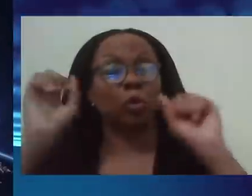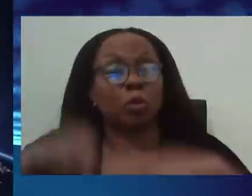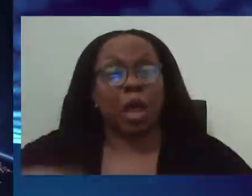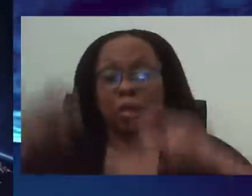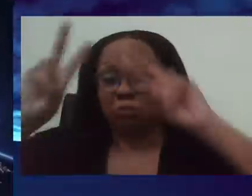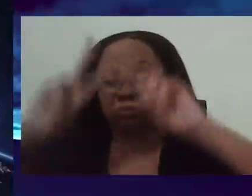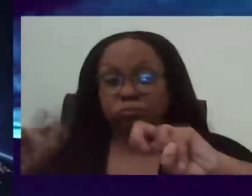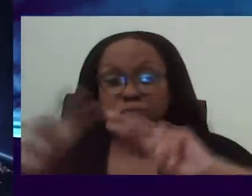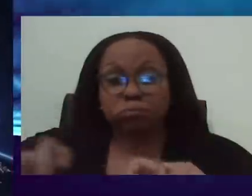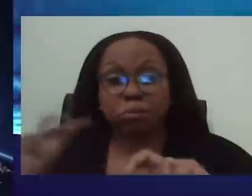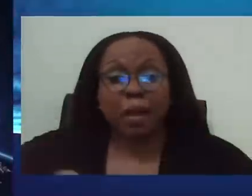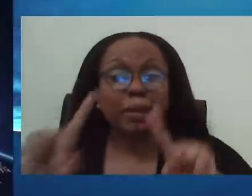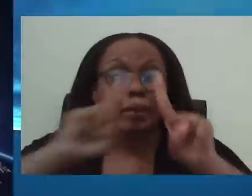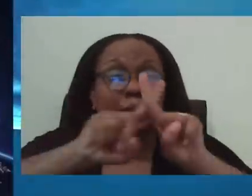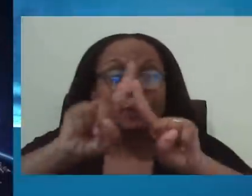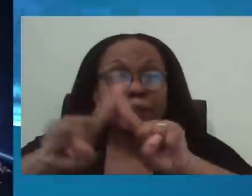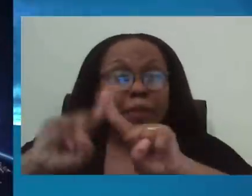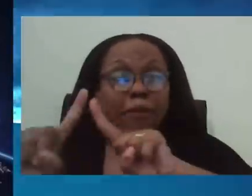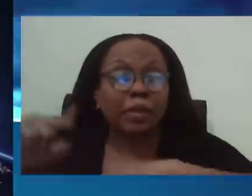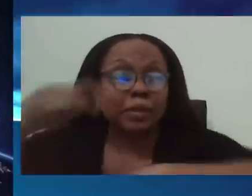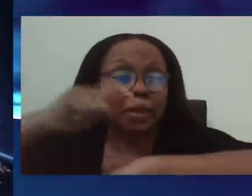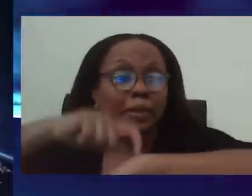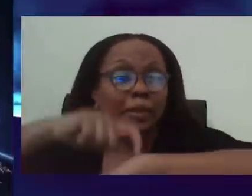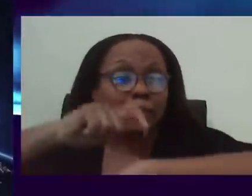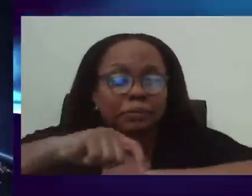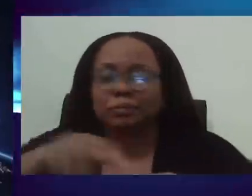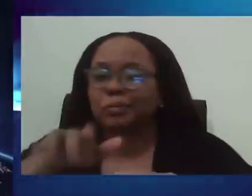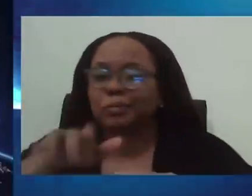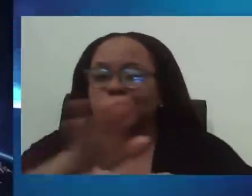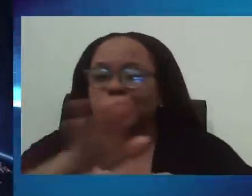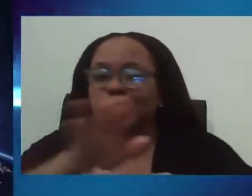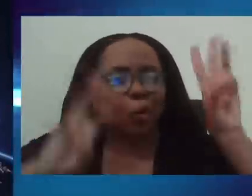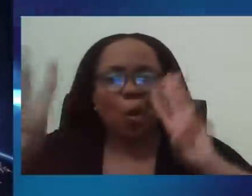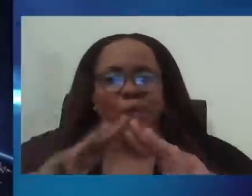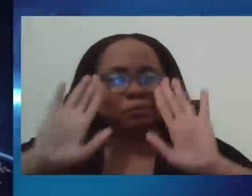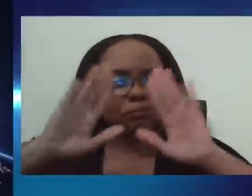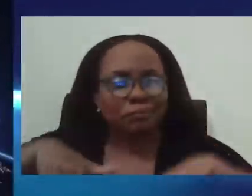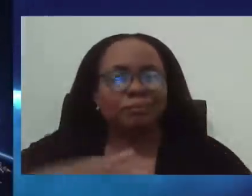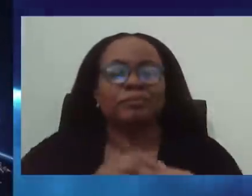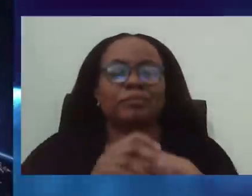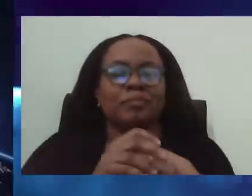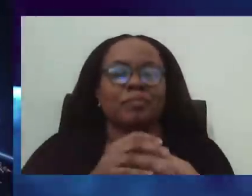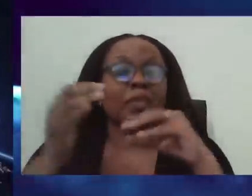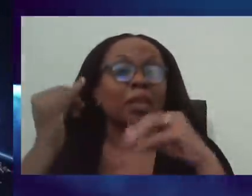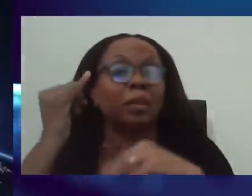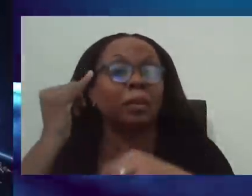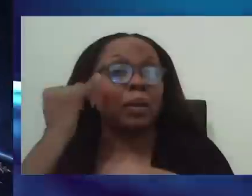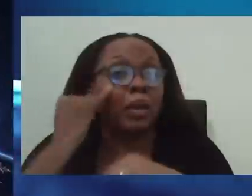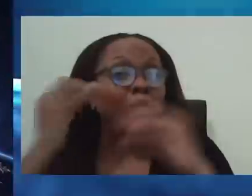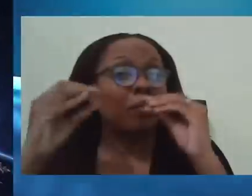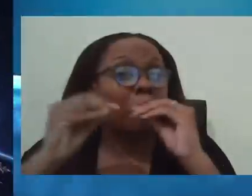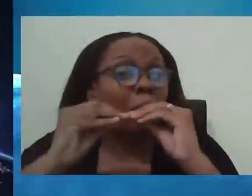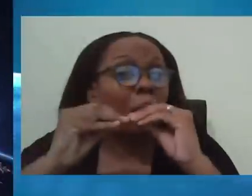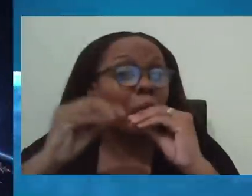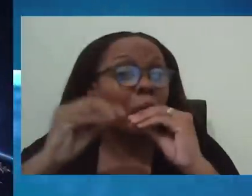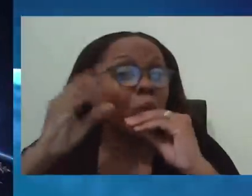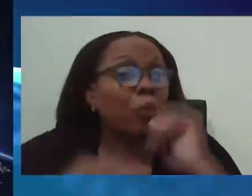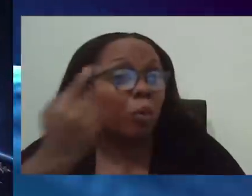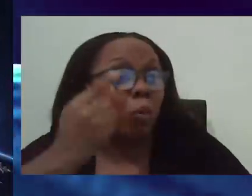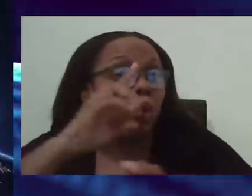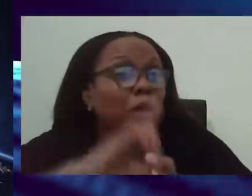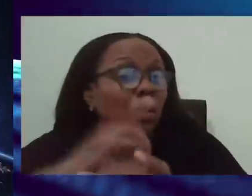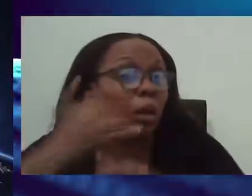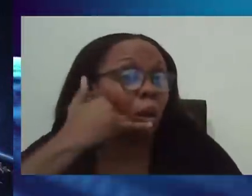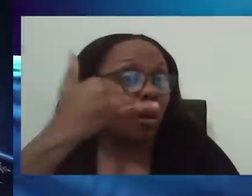during your isolation period. So don't be too concerned if it is that you get more than one call. And it is because persons are